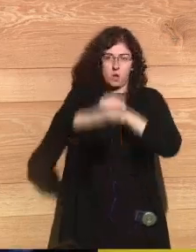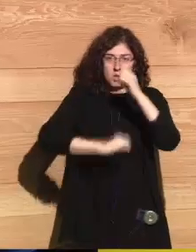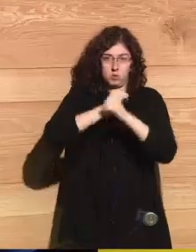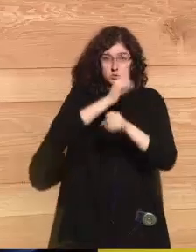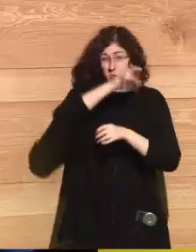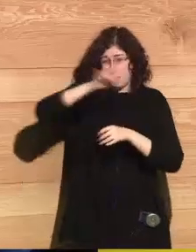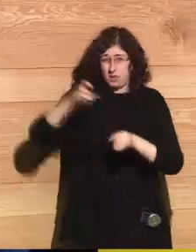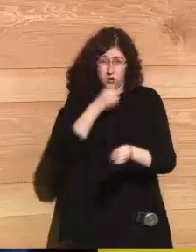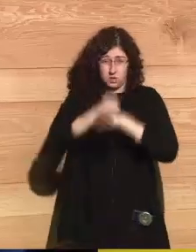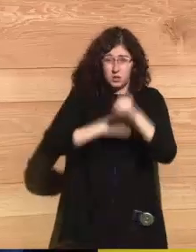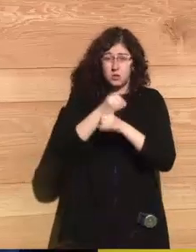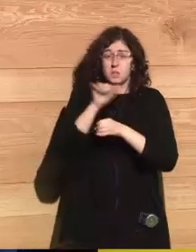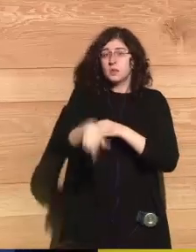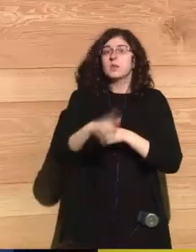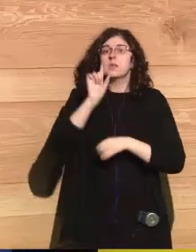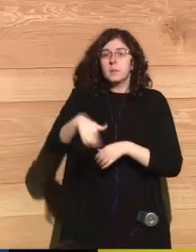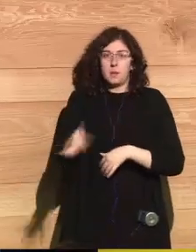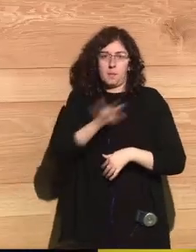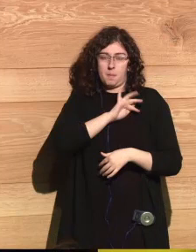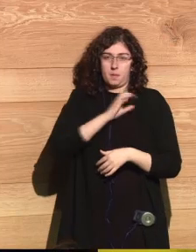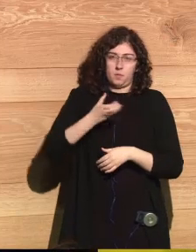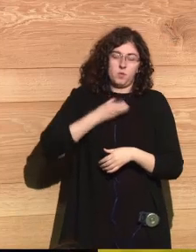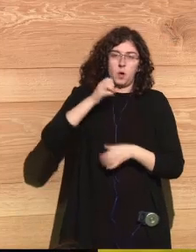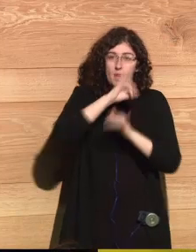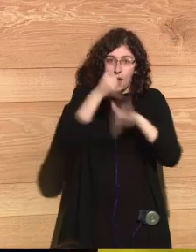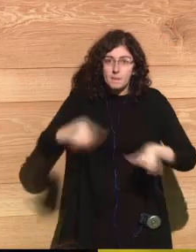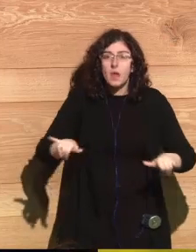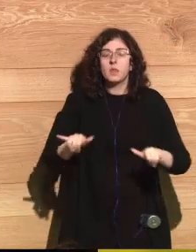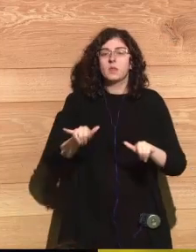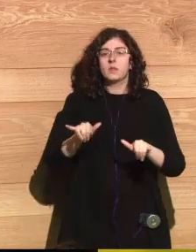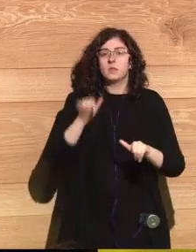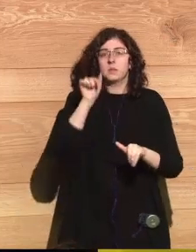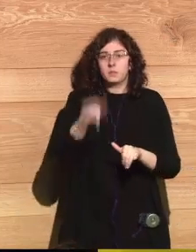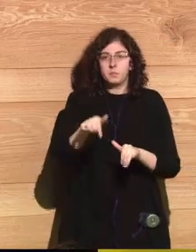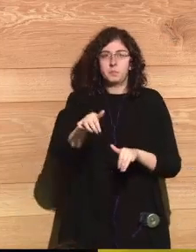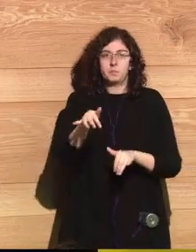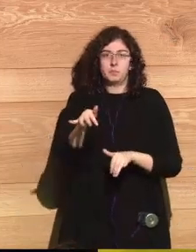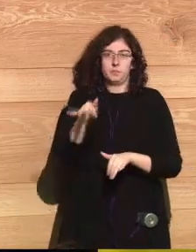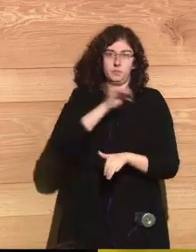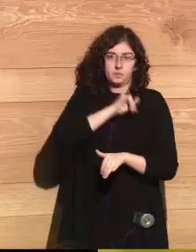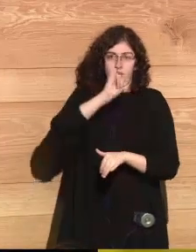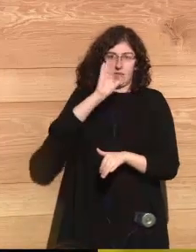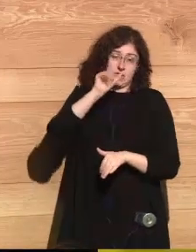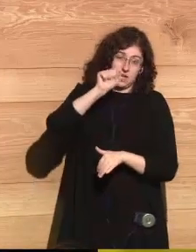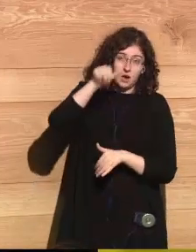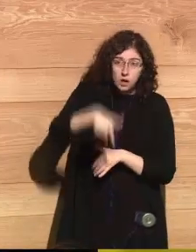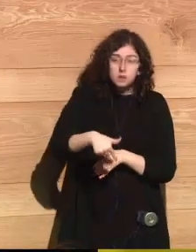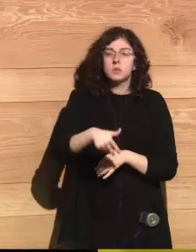and the Nobel Peace Prize in 2017 an award and he